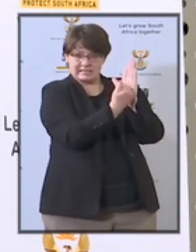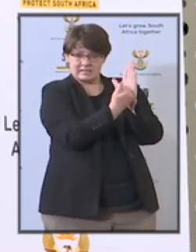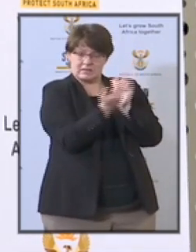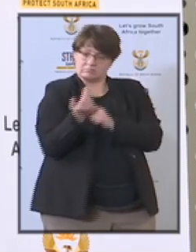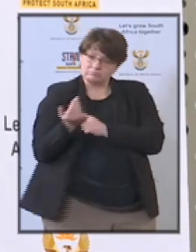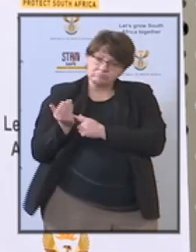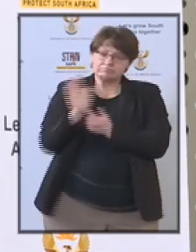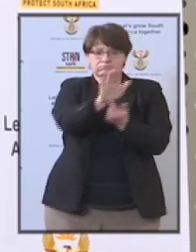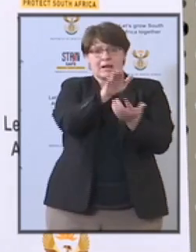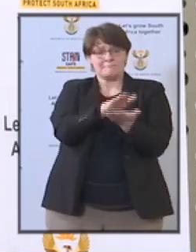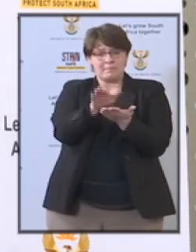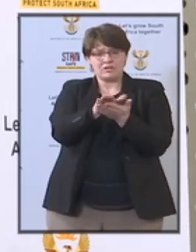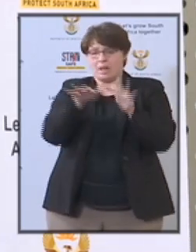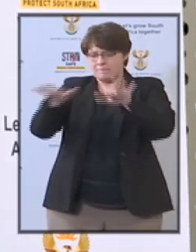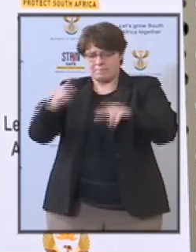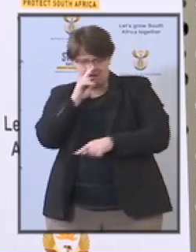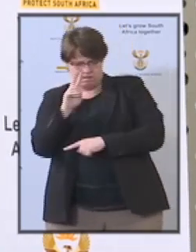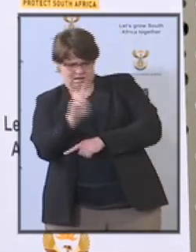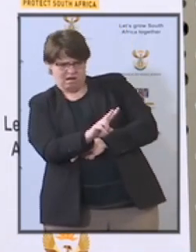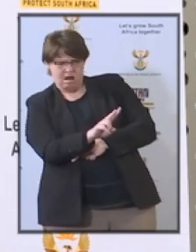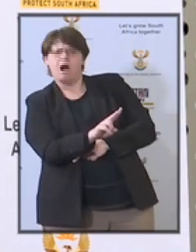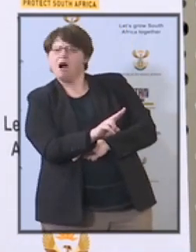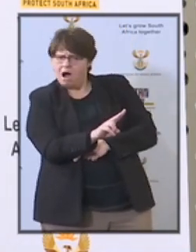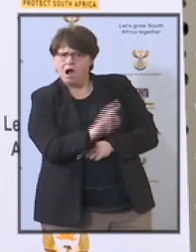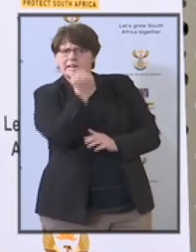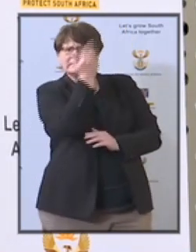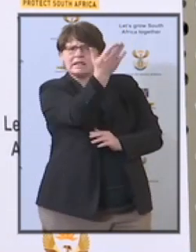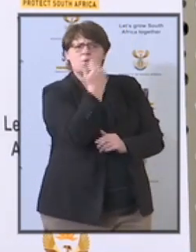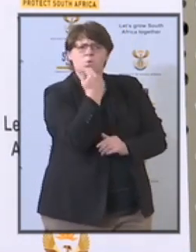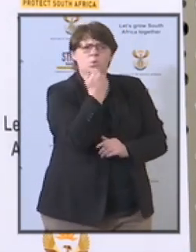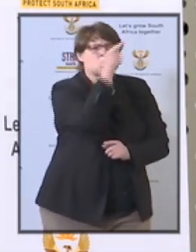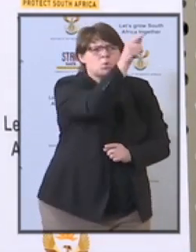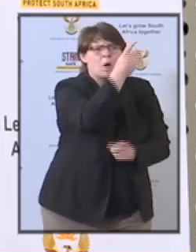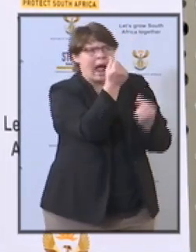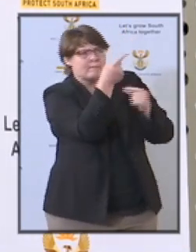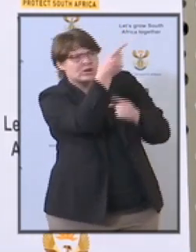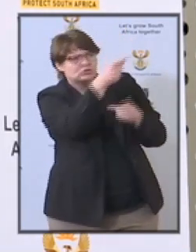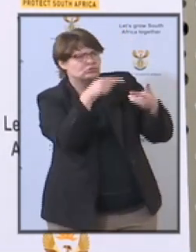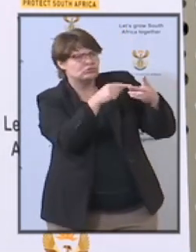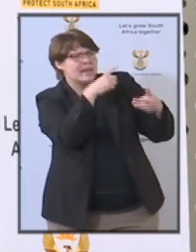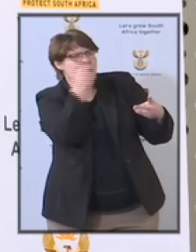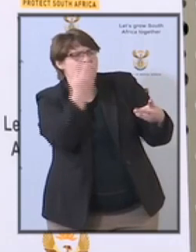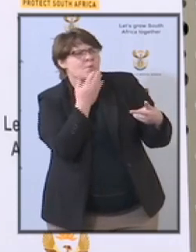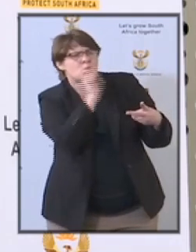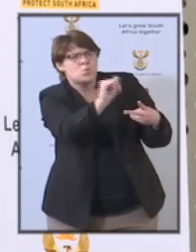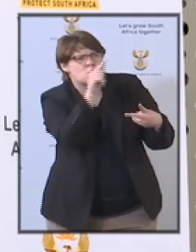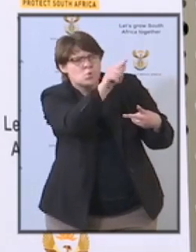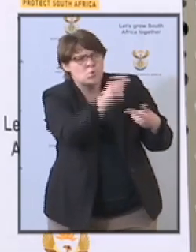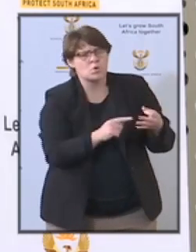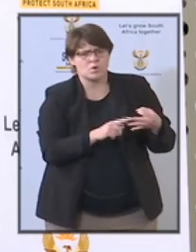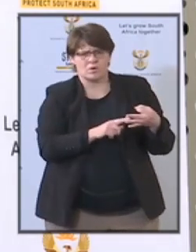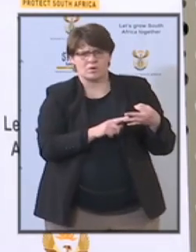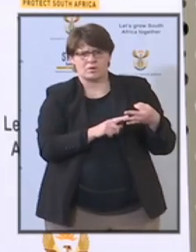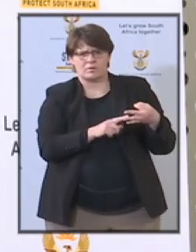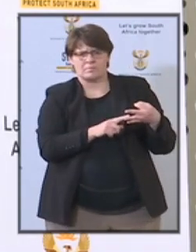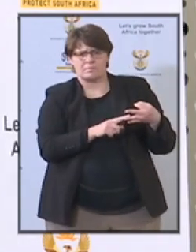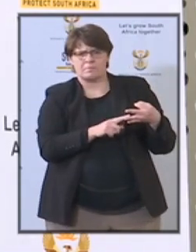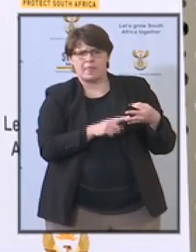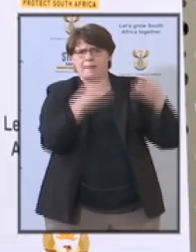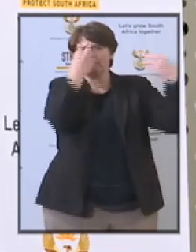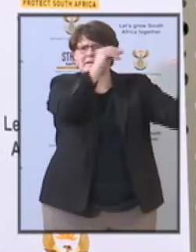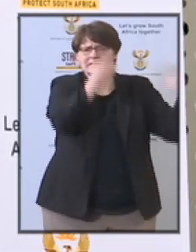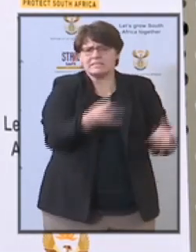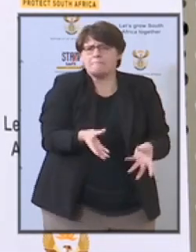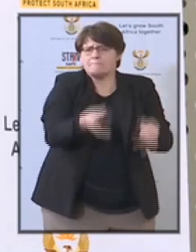you will be able to see who got what tender what is his name or her name what is the name of the company